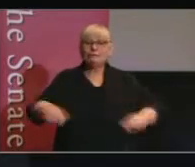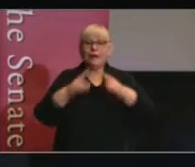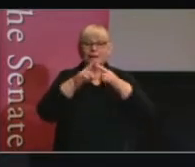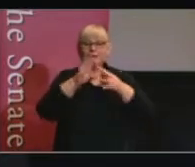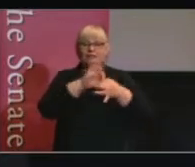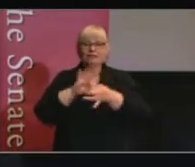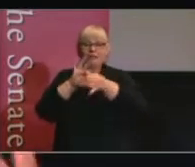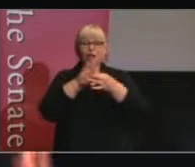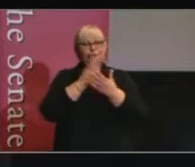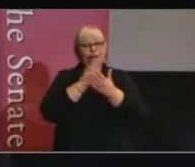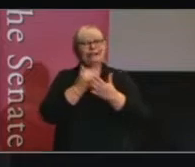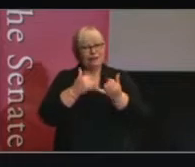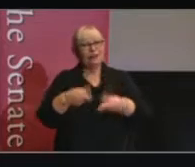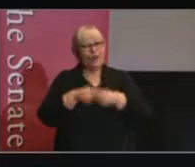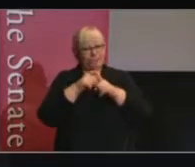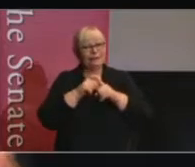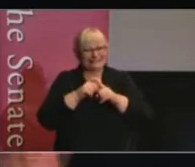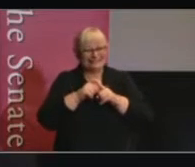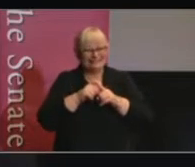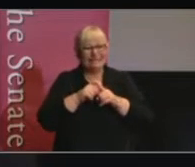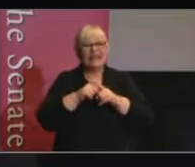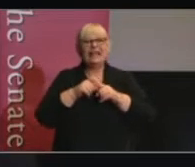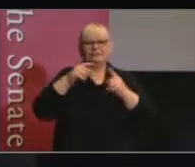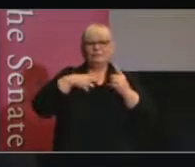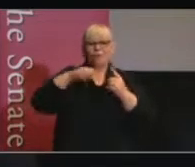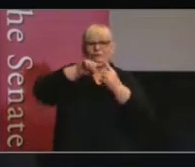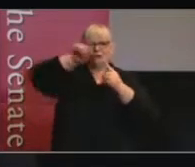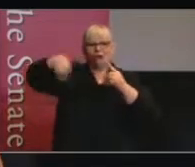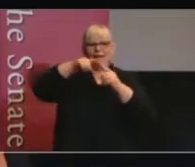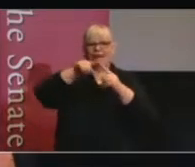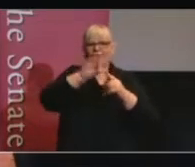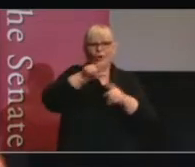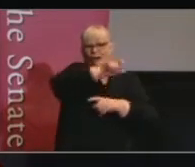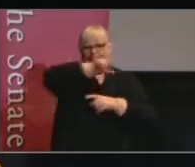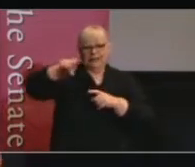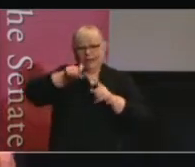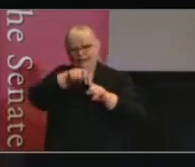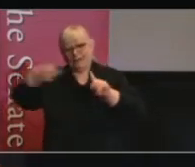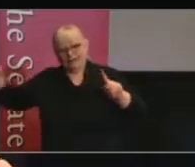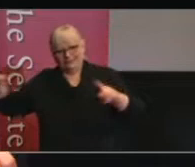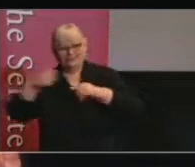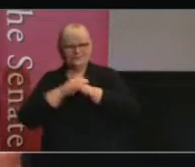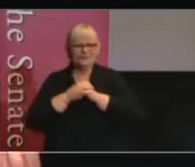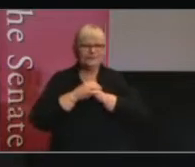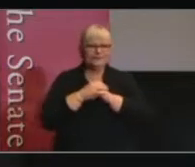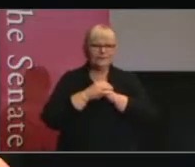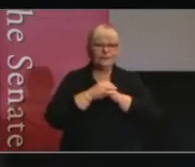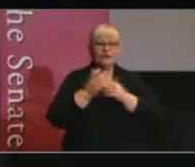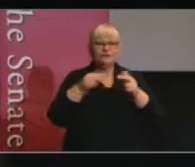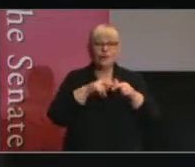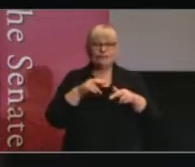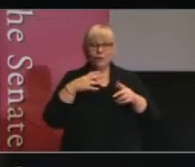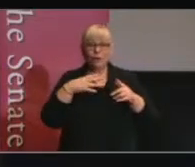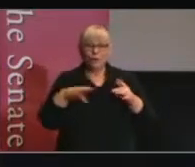is much more complex than that and a circular process. And if we want to reach the people that we're not reaching